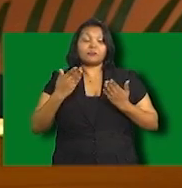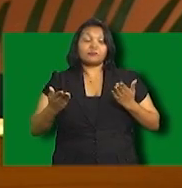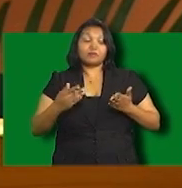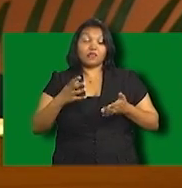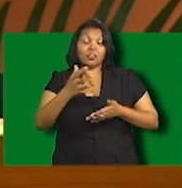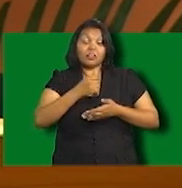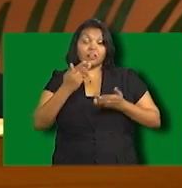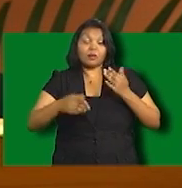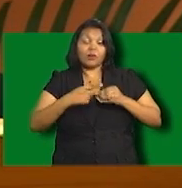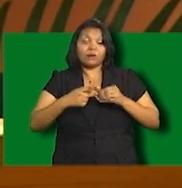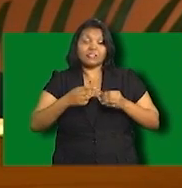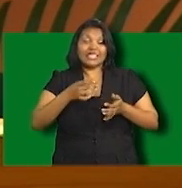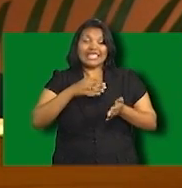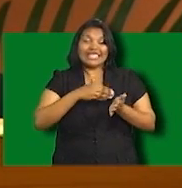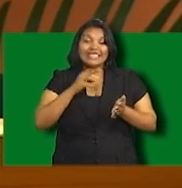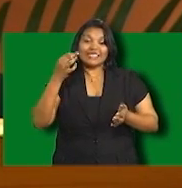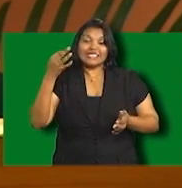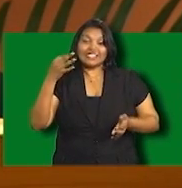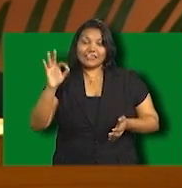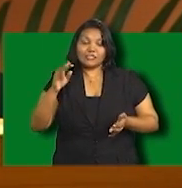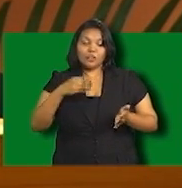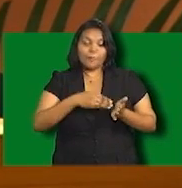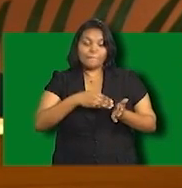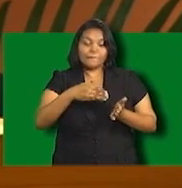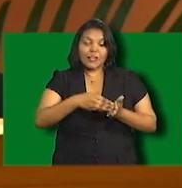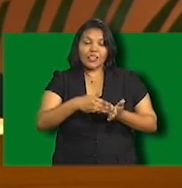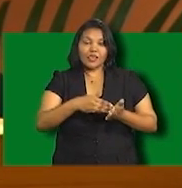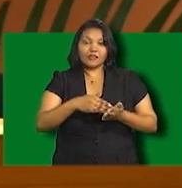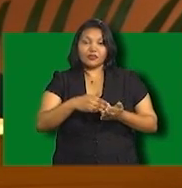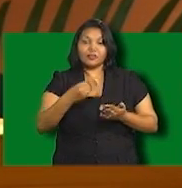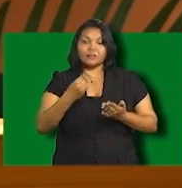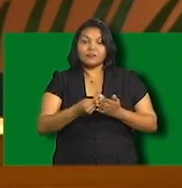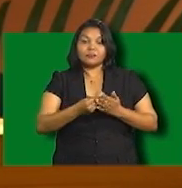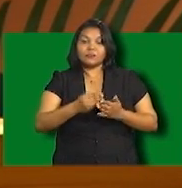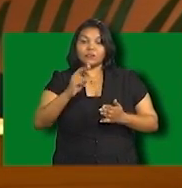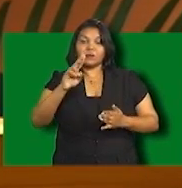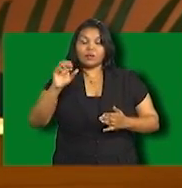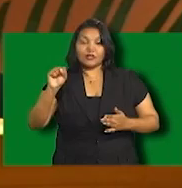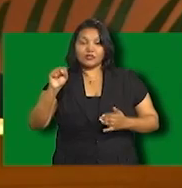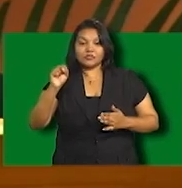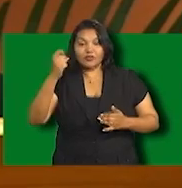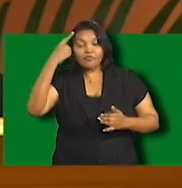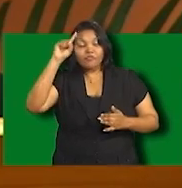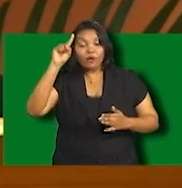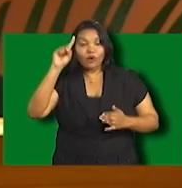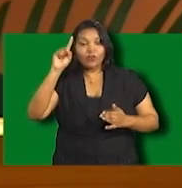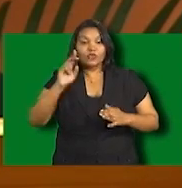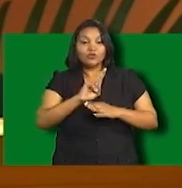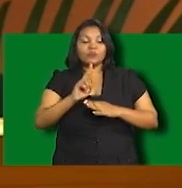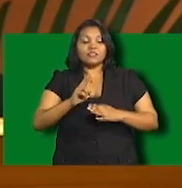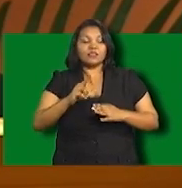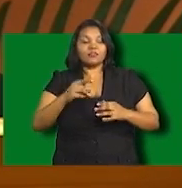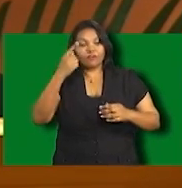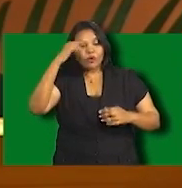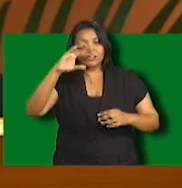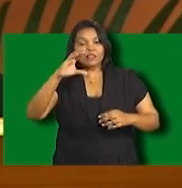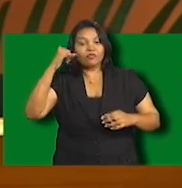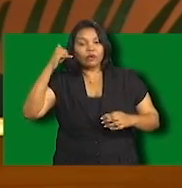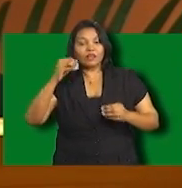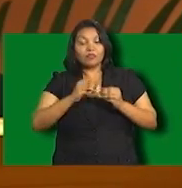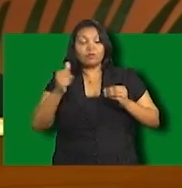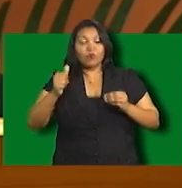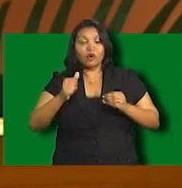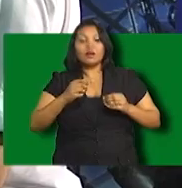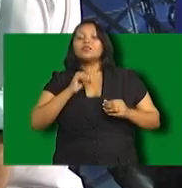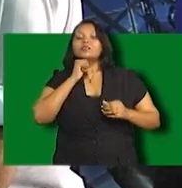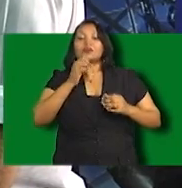in auction bids for the digital dividend for introduction of cellular and advanced wireless access